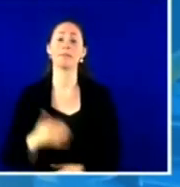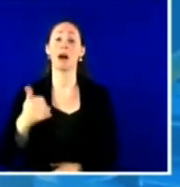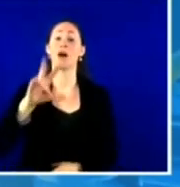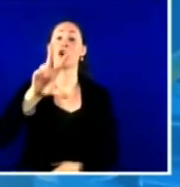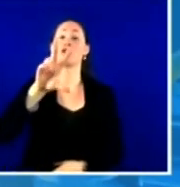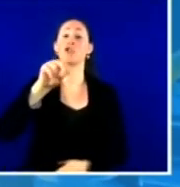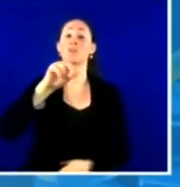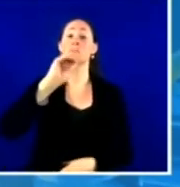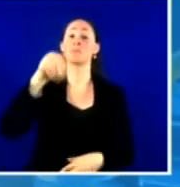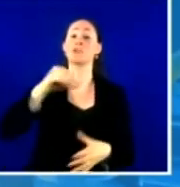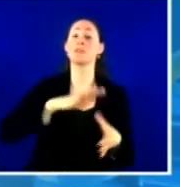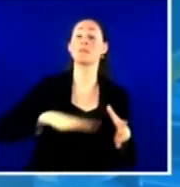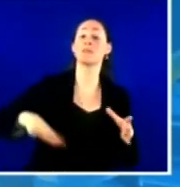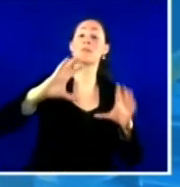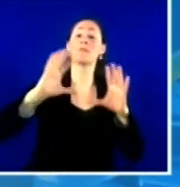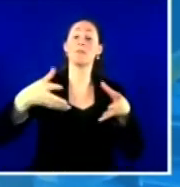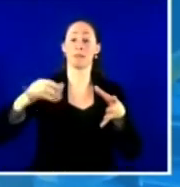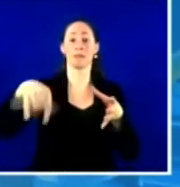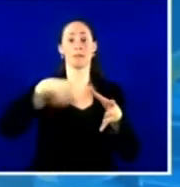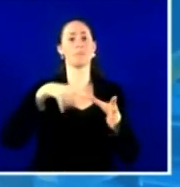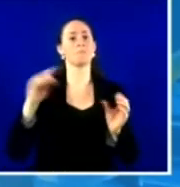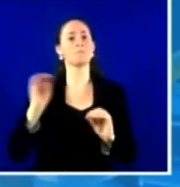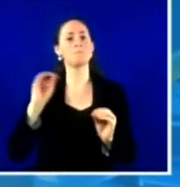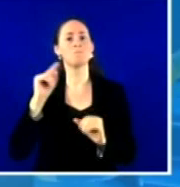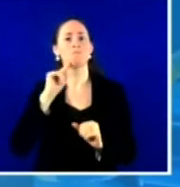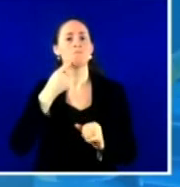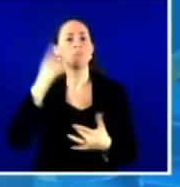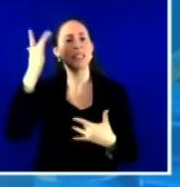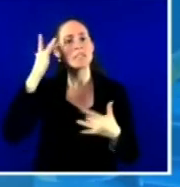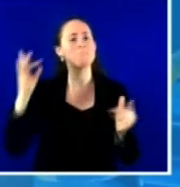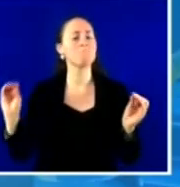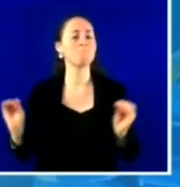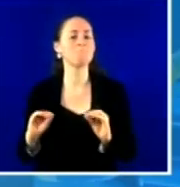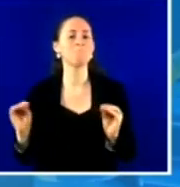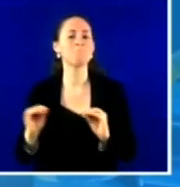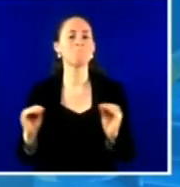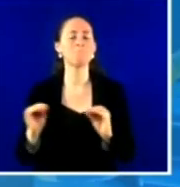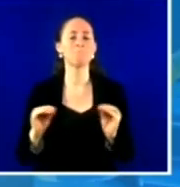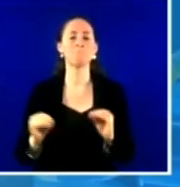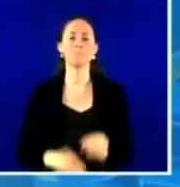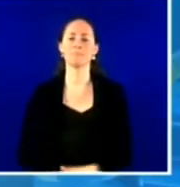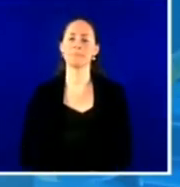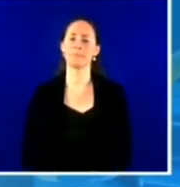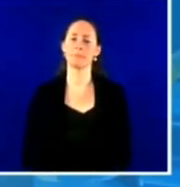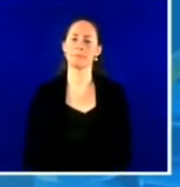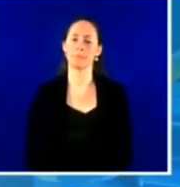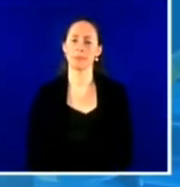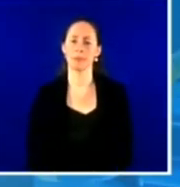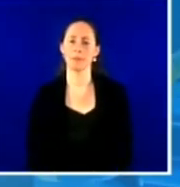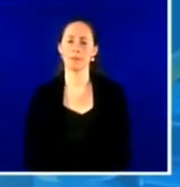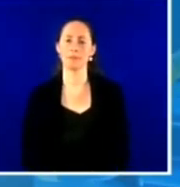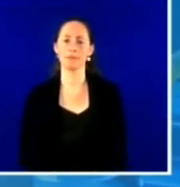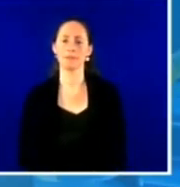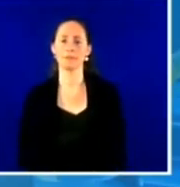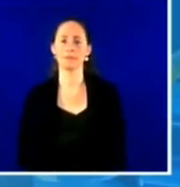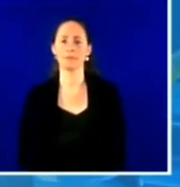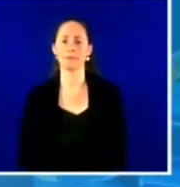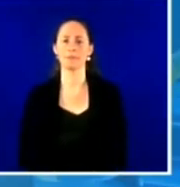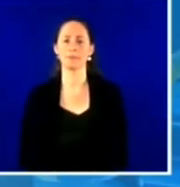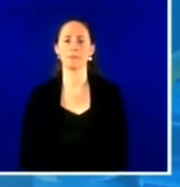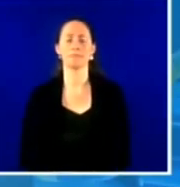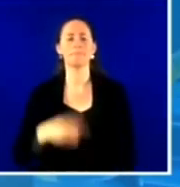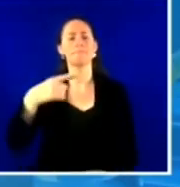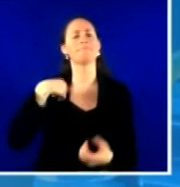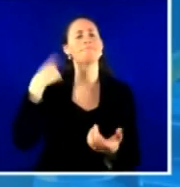You've all heard of the multisystem inflammatory syndrome in children, MIS-C. So far,